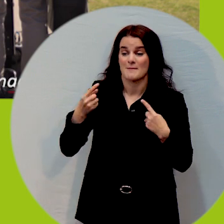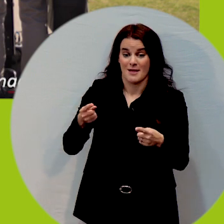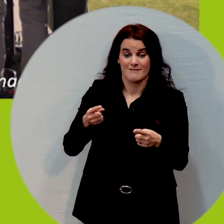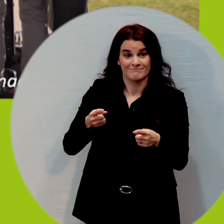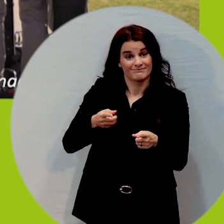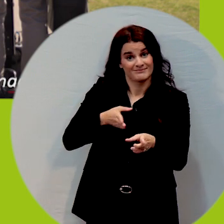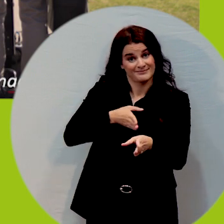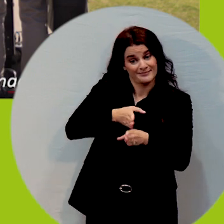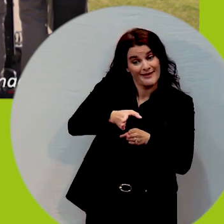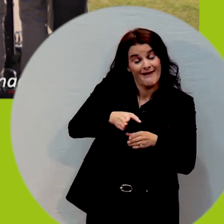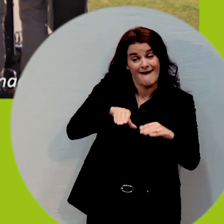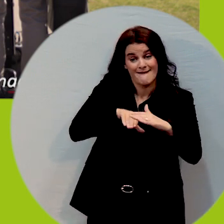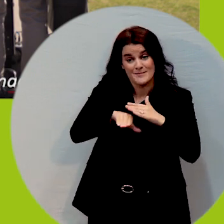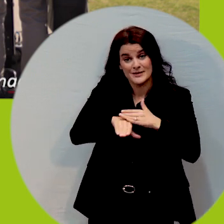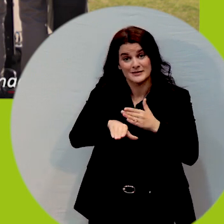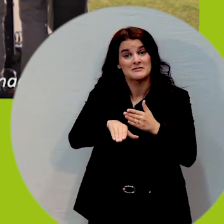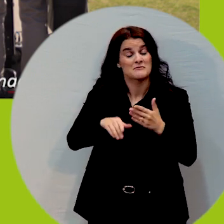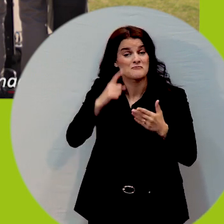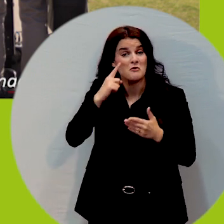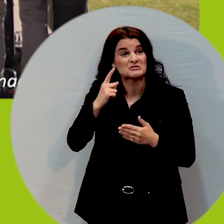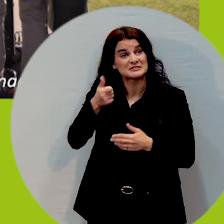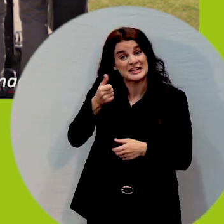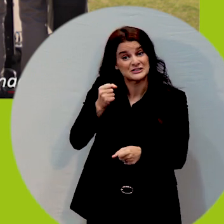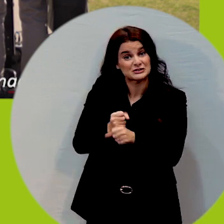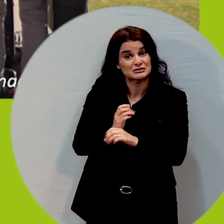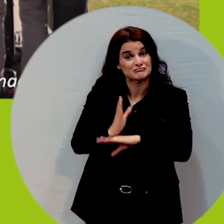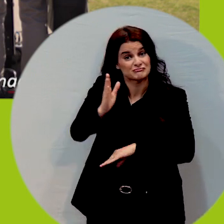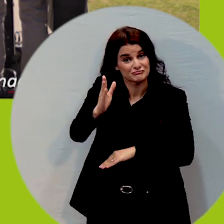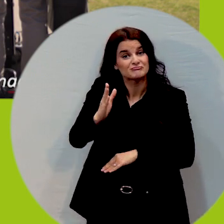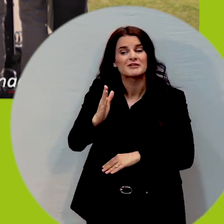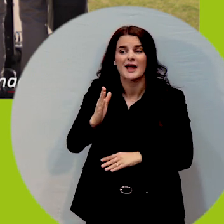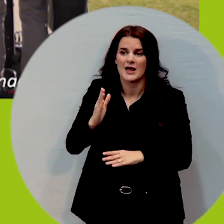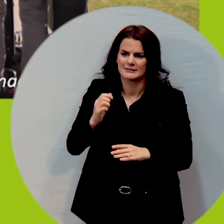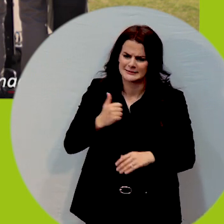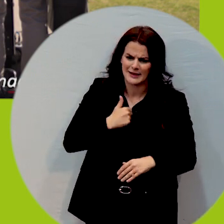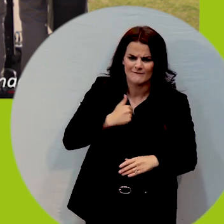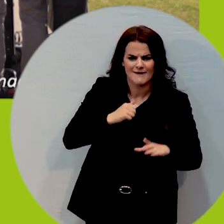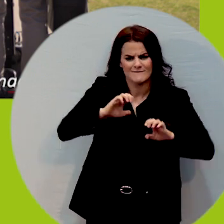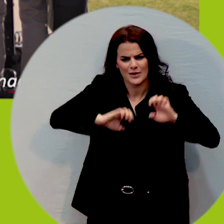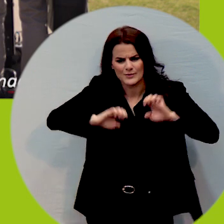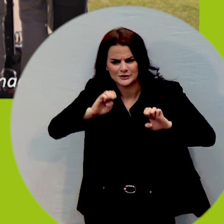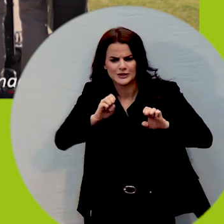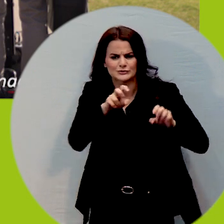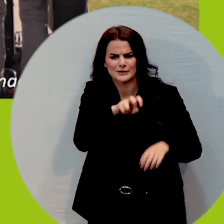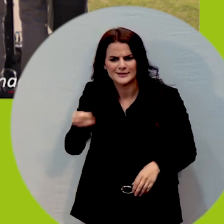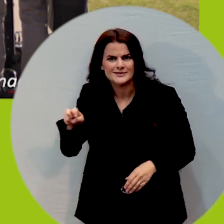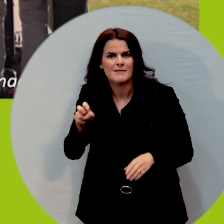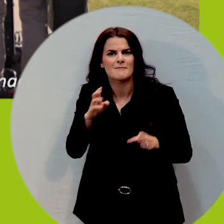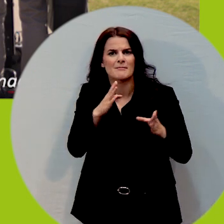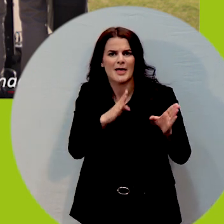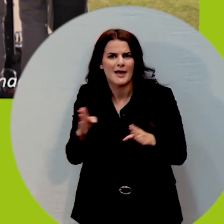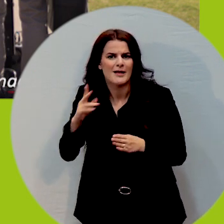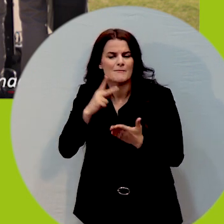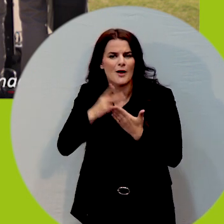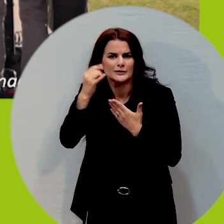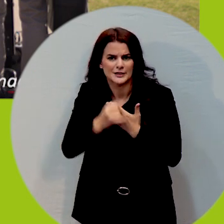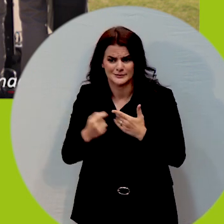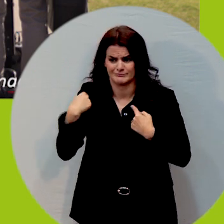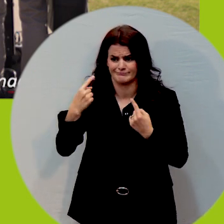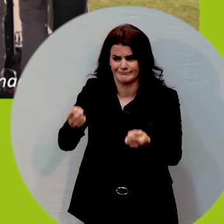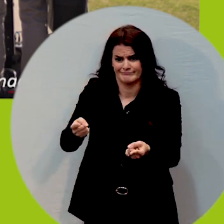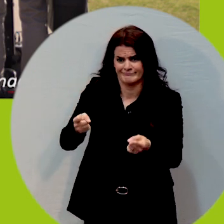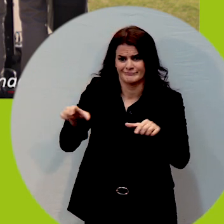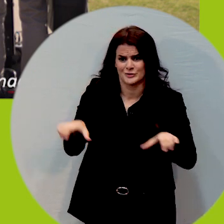space for over 10 years now and we've done self-valuation transition plan projects for roughly